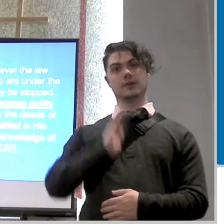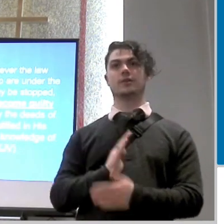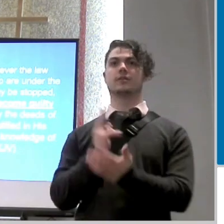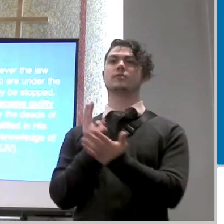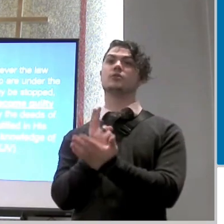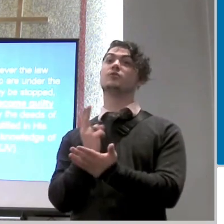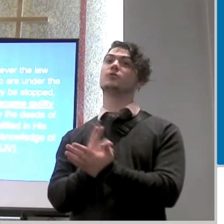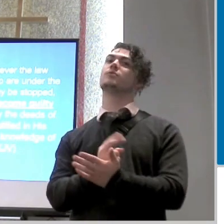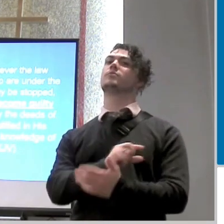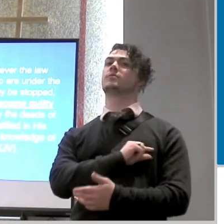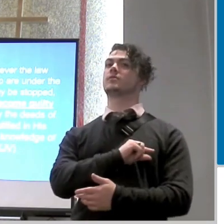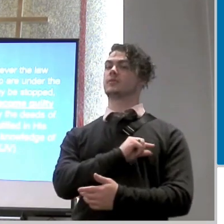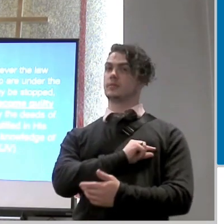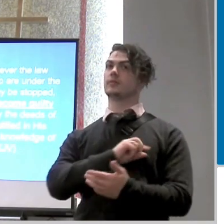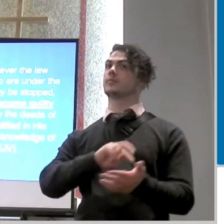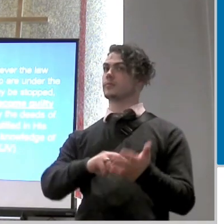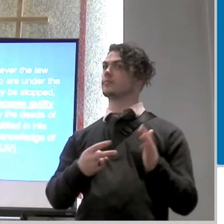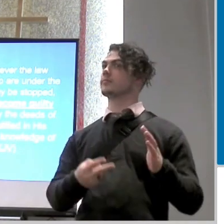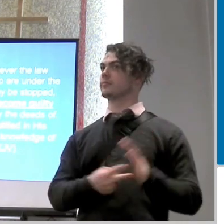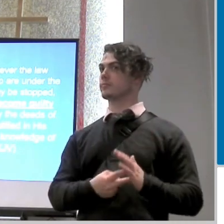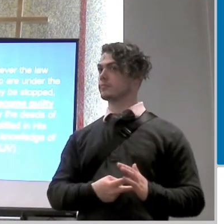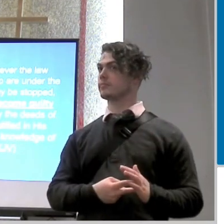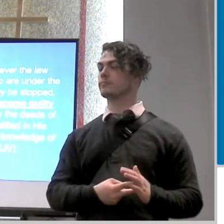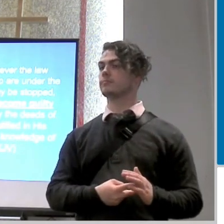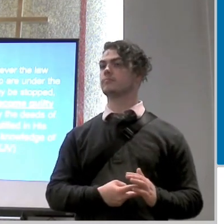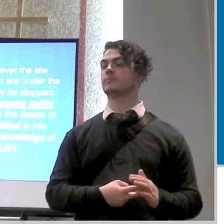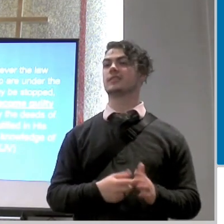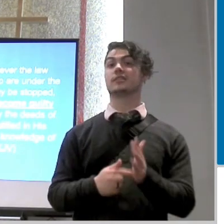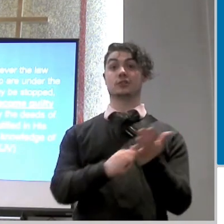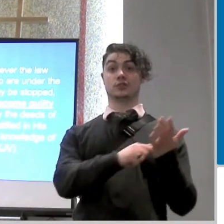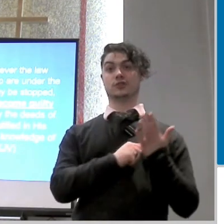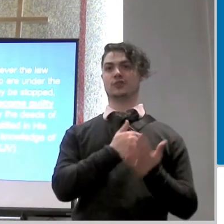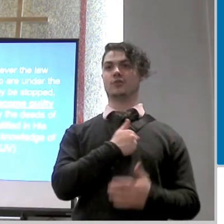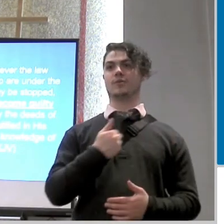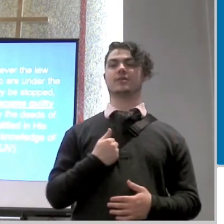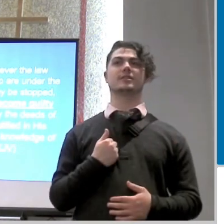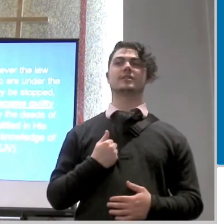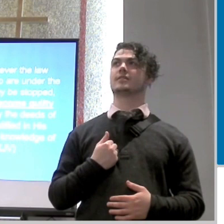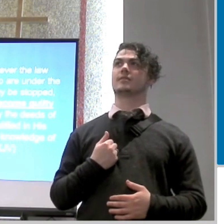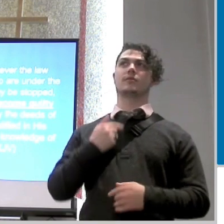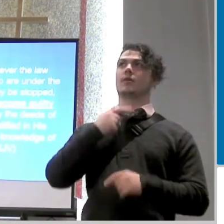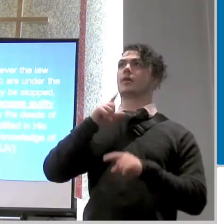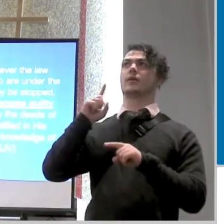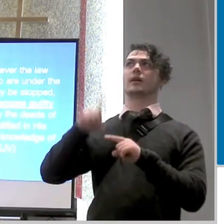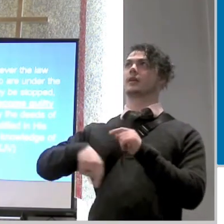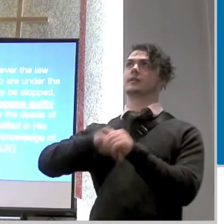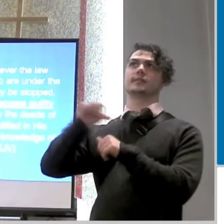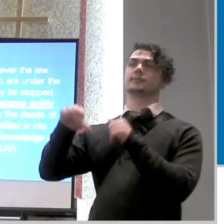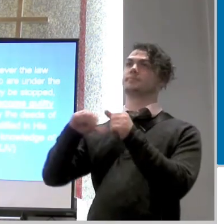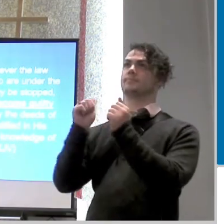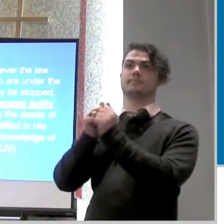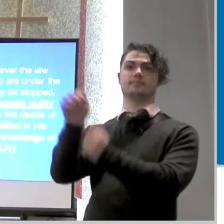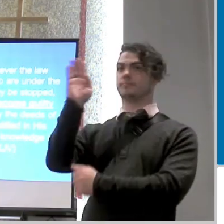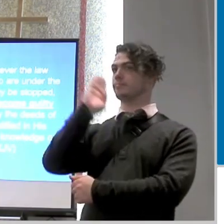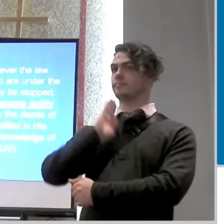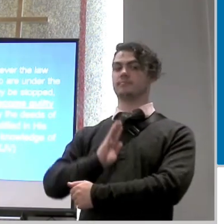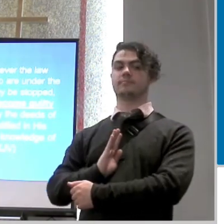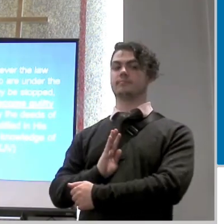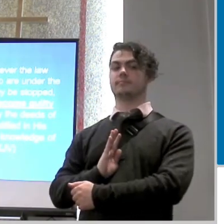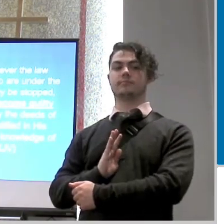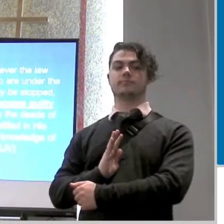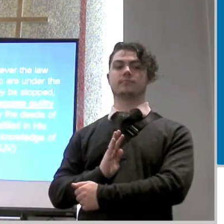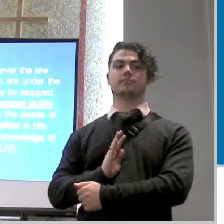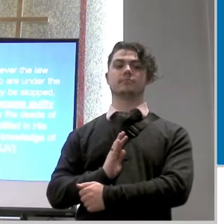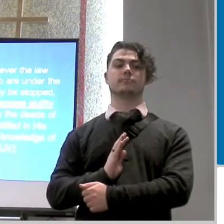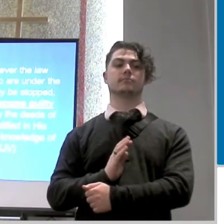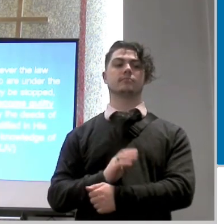his purpose is to show us where we stand before him he says therefore by the deeds of the lord no